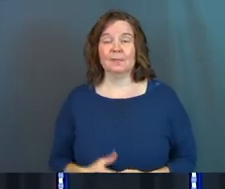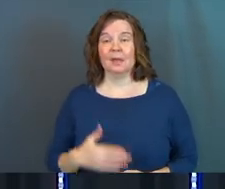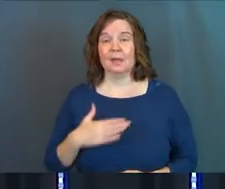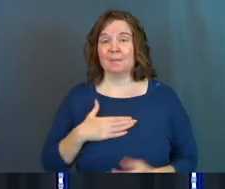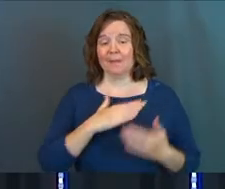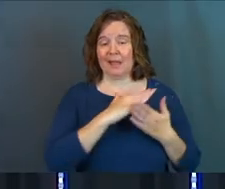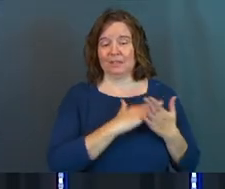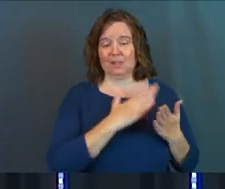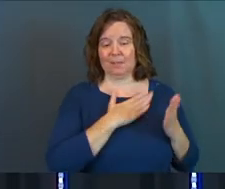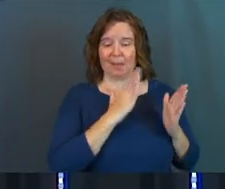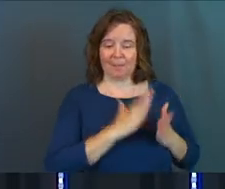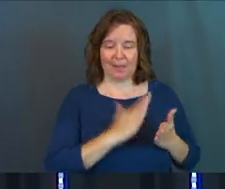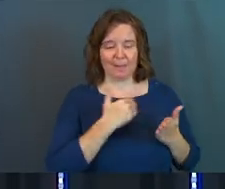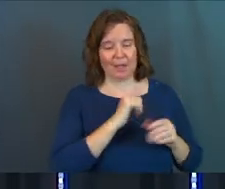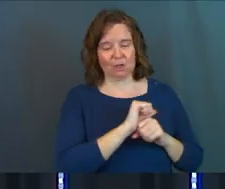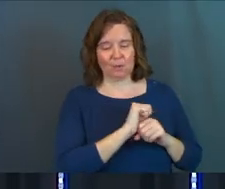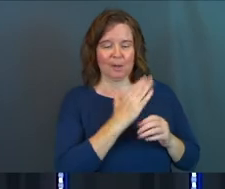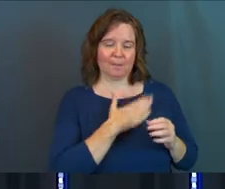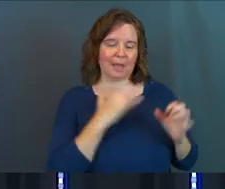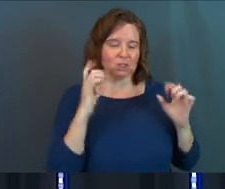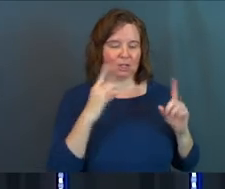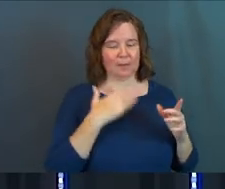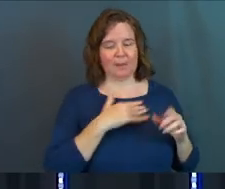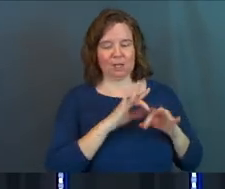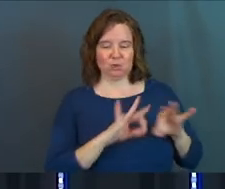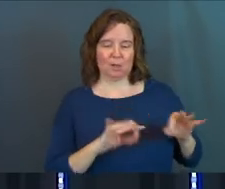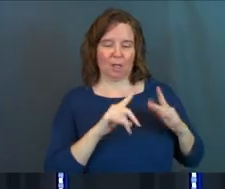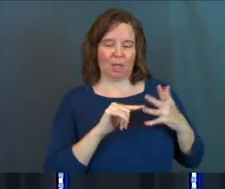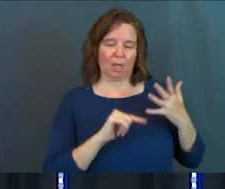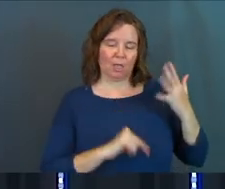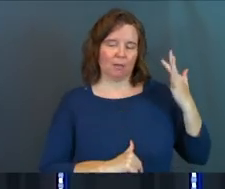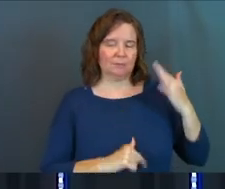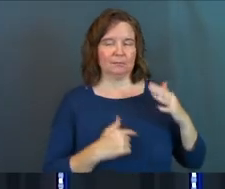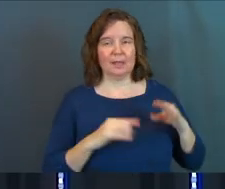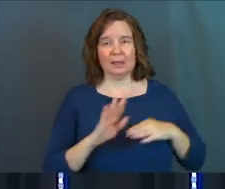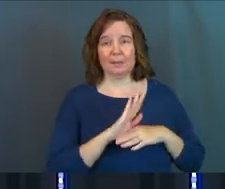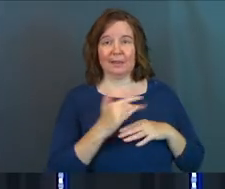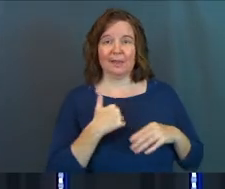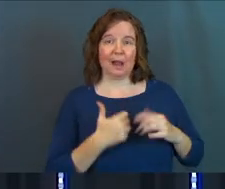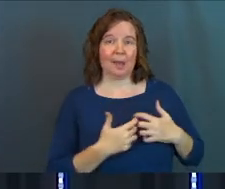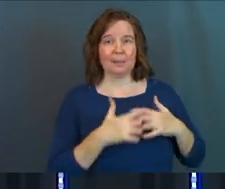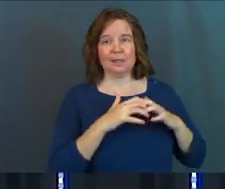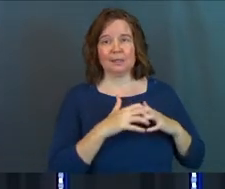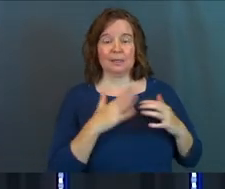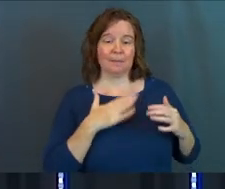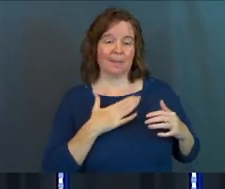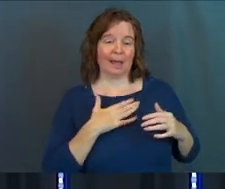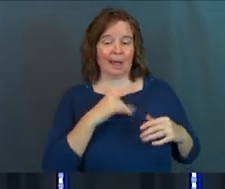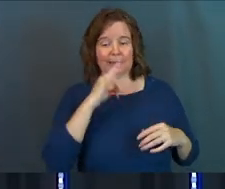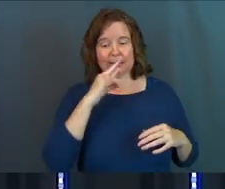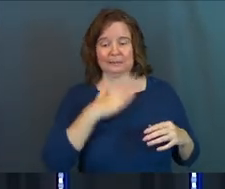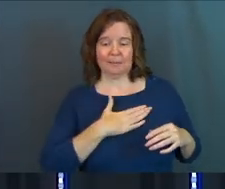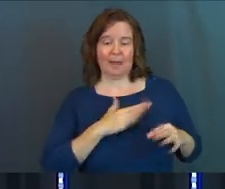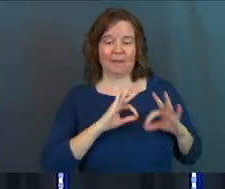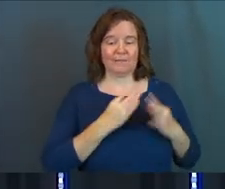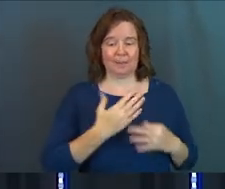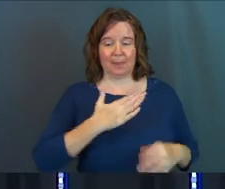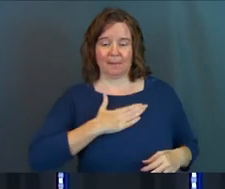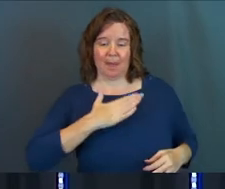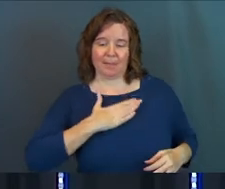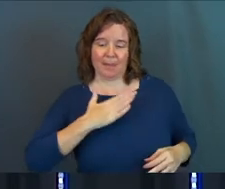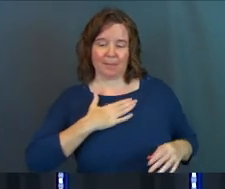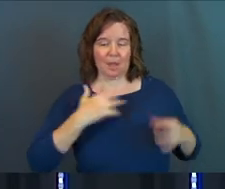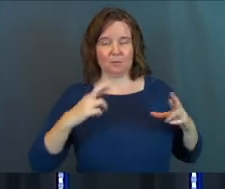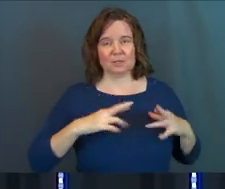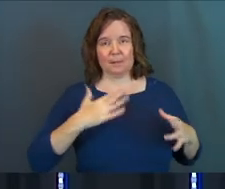My agenda, my plan, my career, my education, my degrees, the business that I built, my kids, my family, my